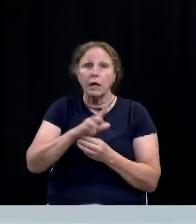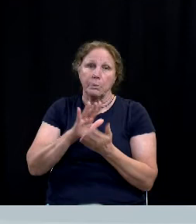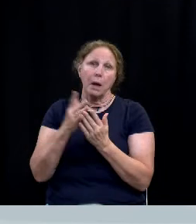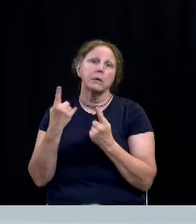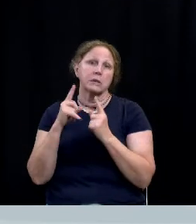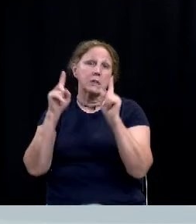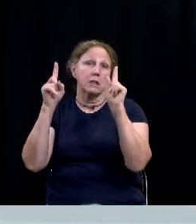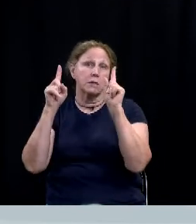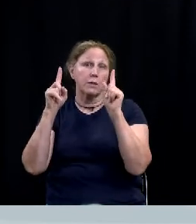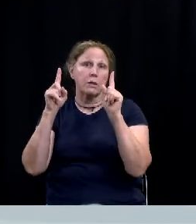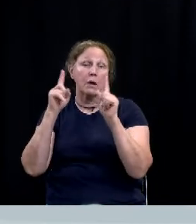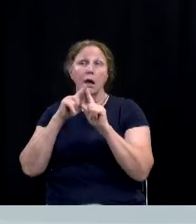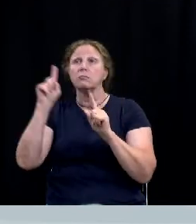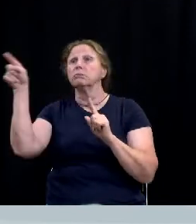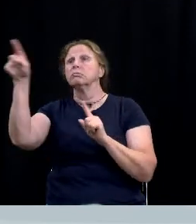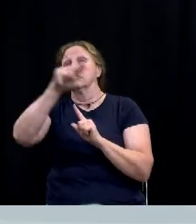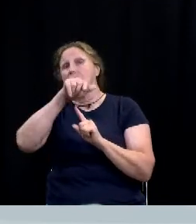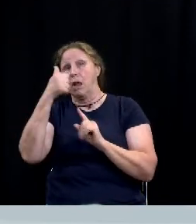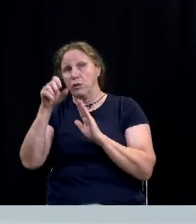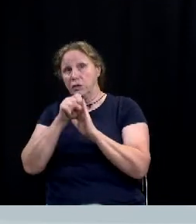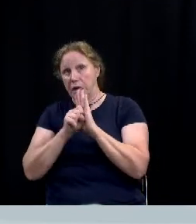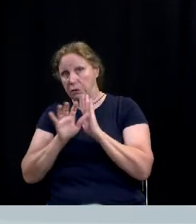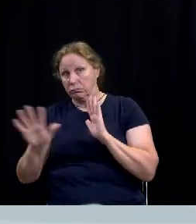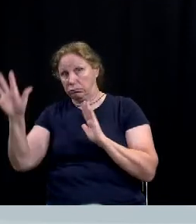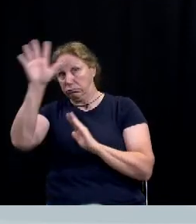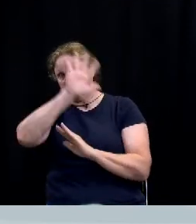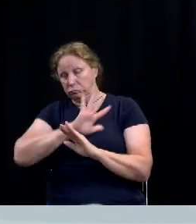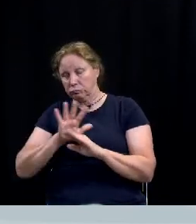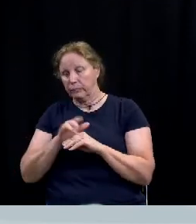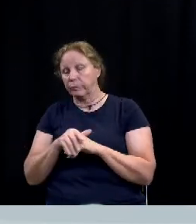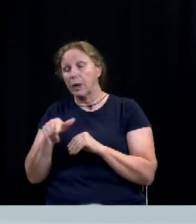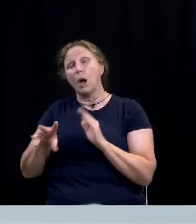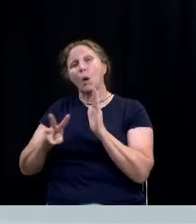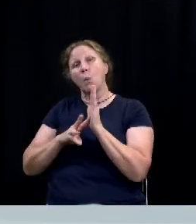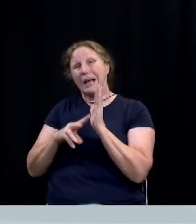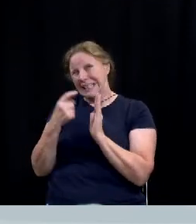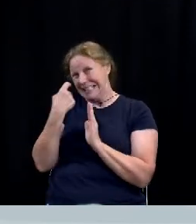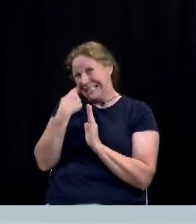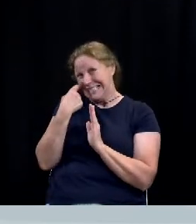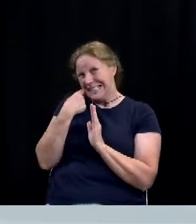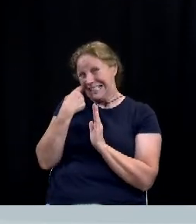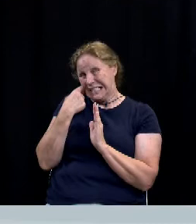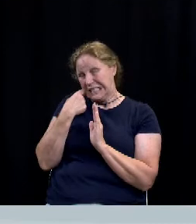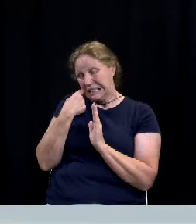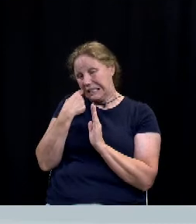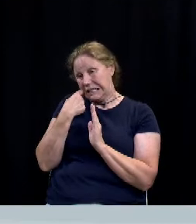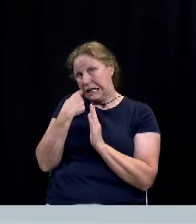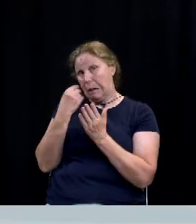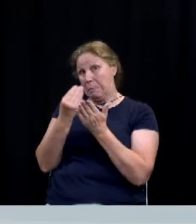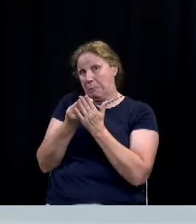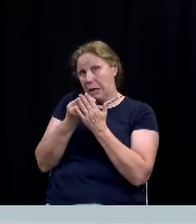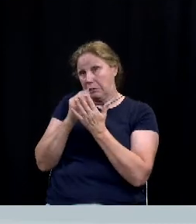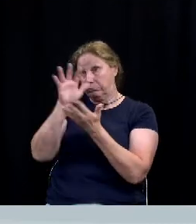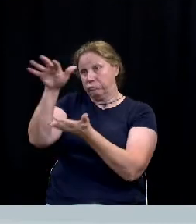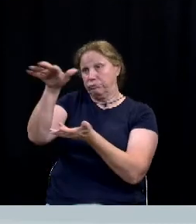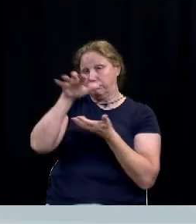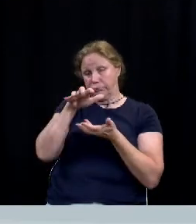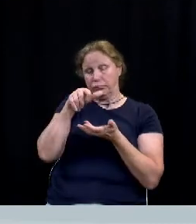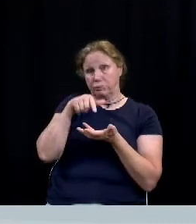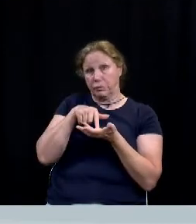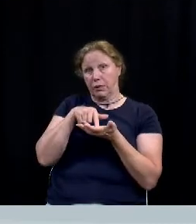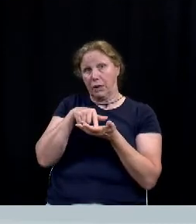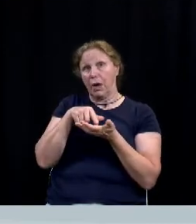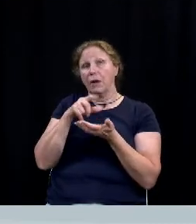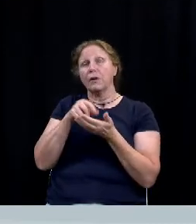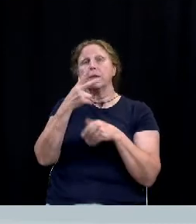in other areas of the state the city of waco has recently been awarded funding for the national integrated